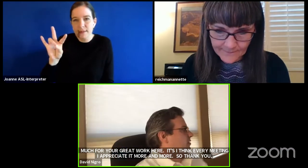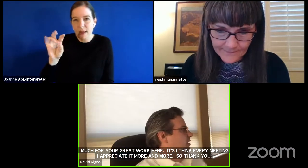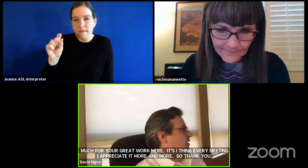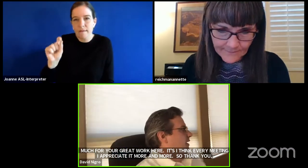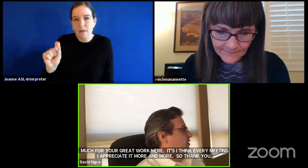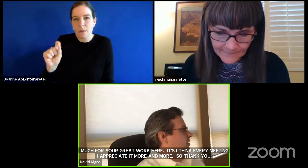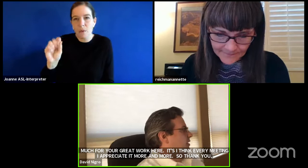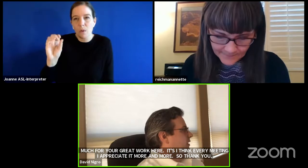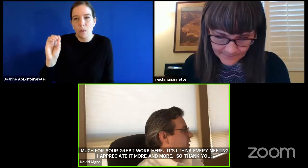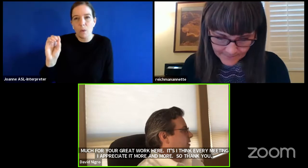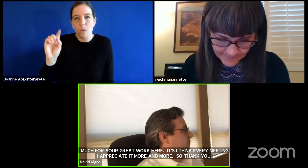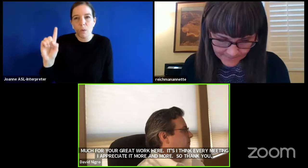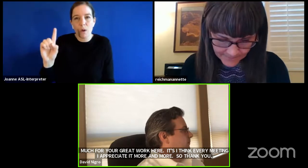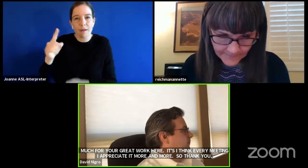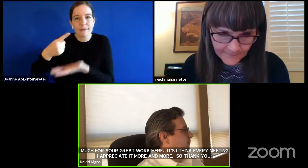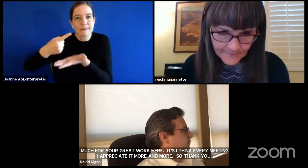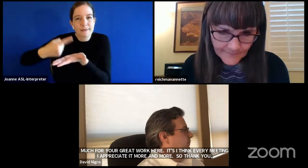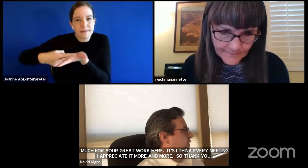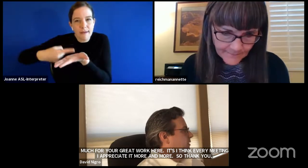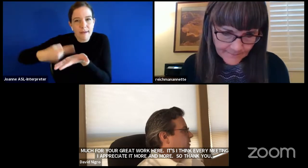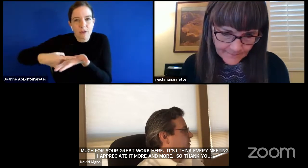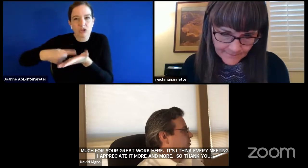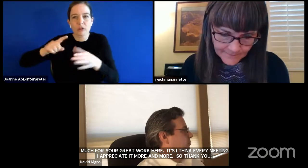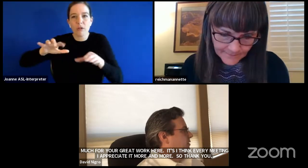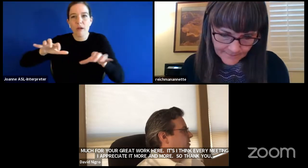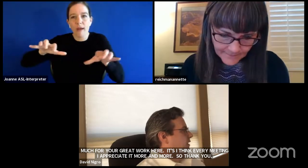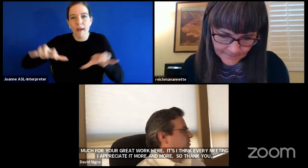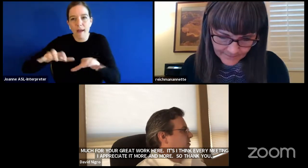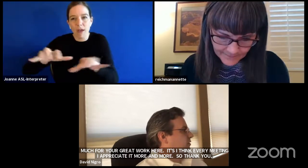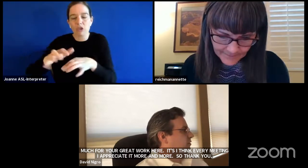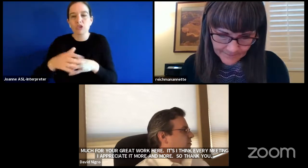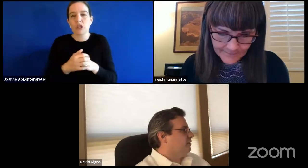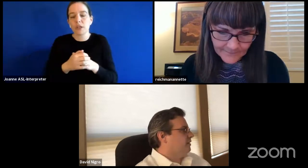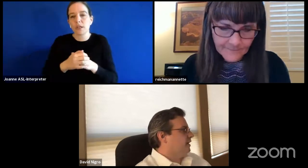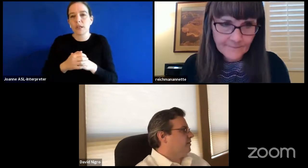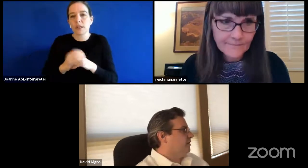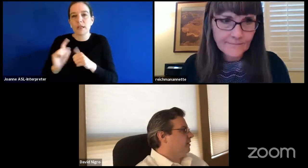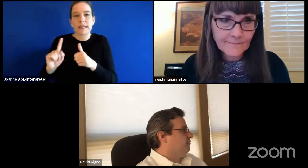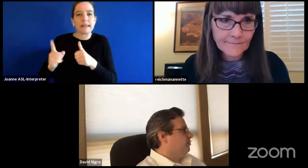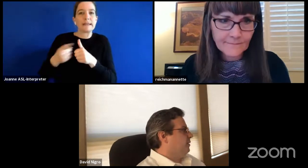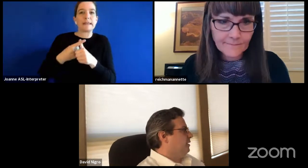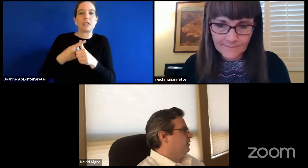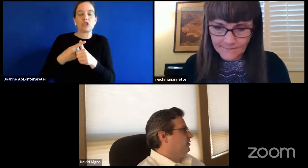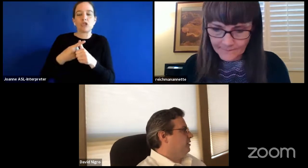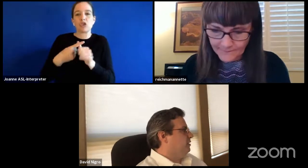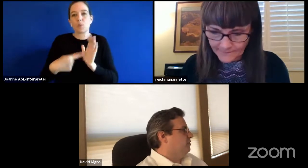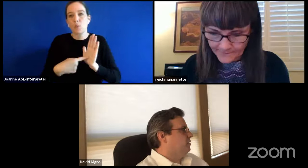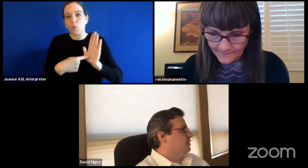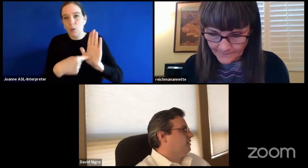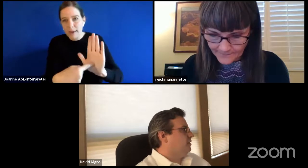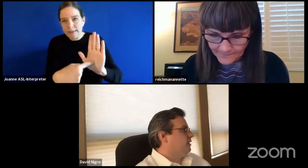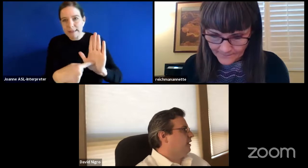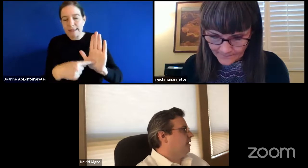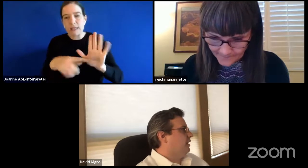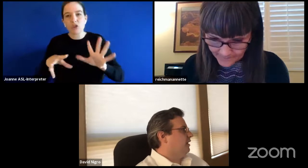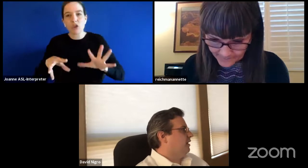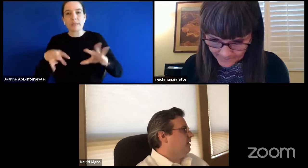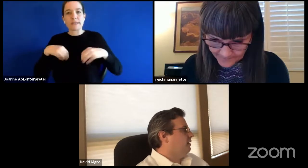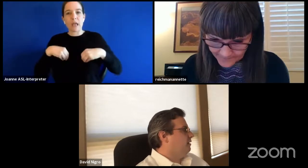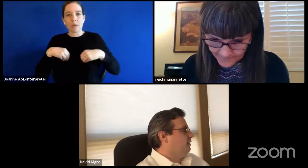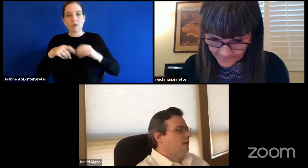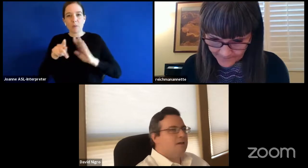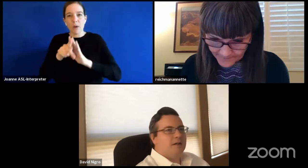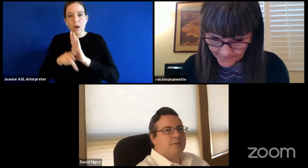discussion and action item initial presentation and urgent adoption of new policy gcka